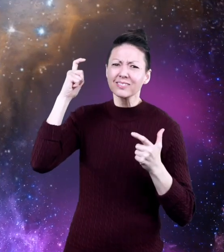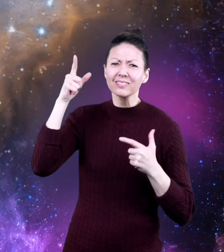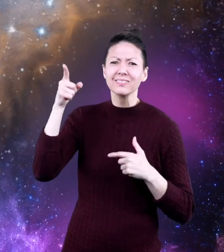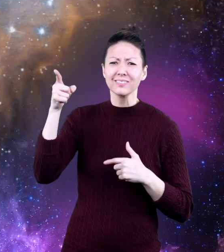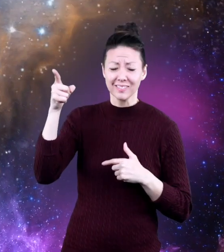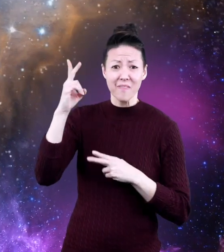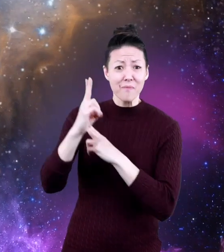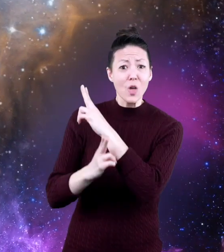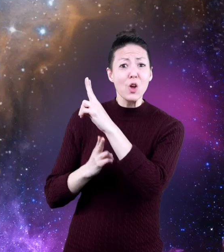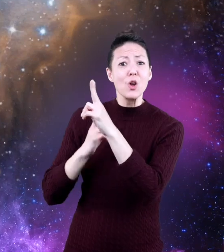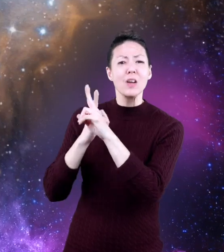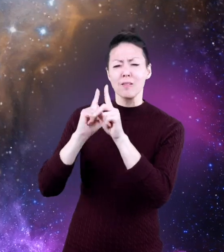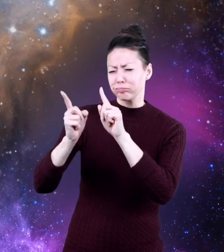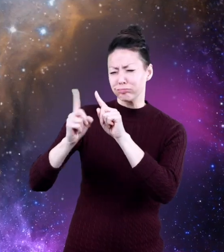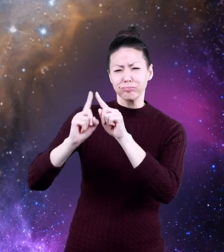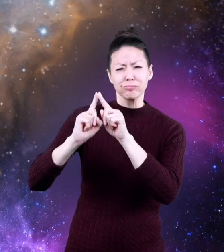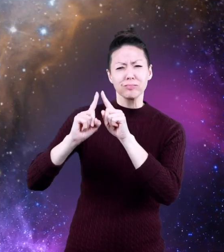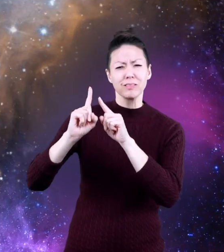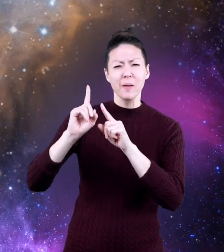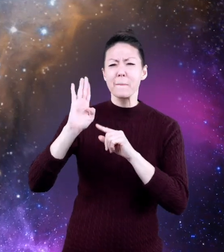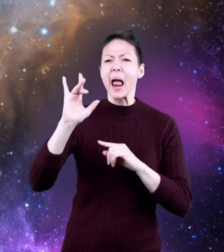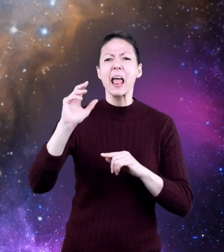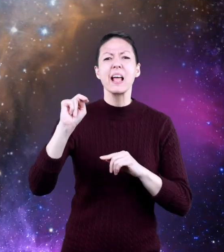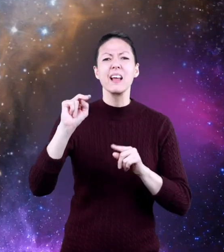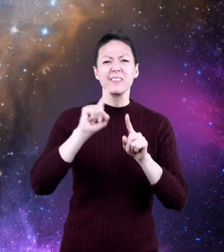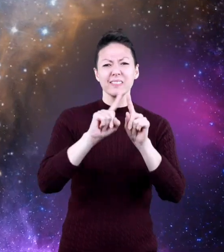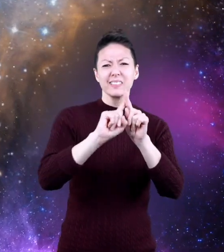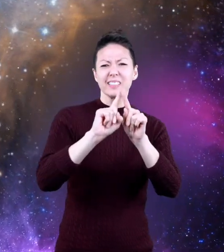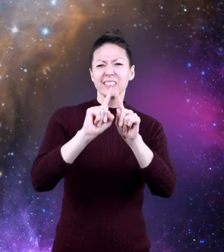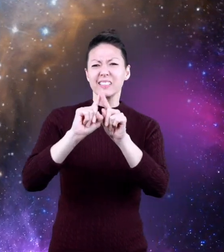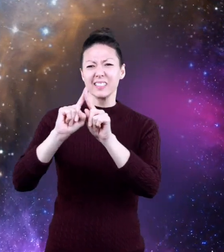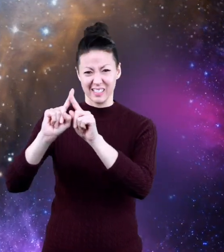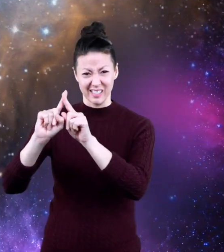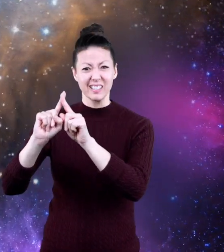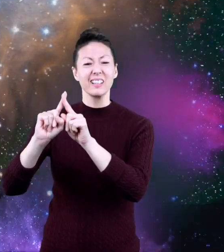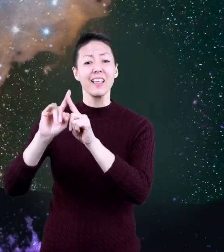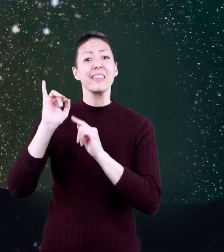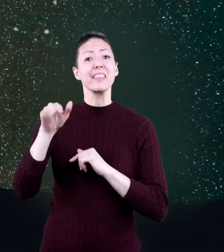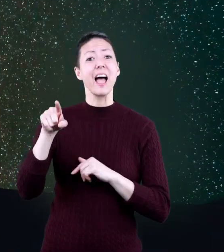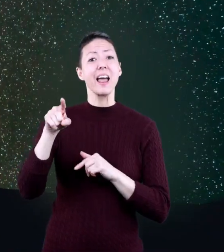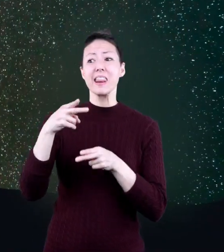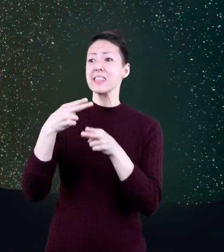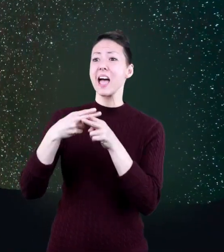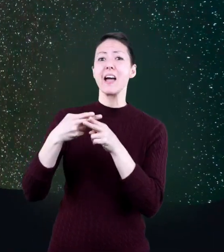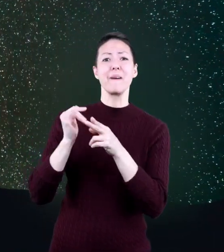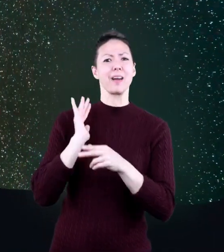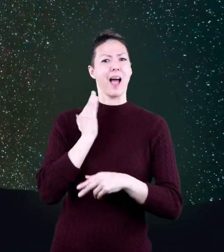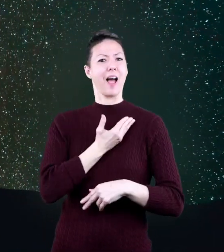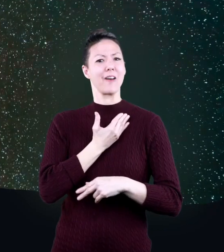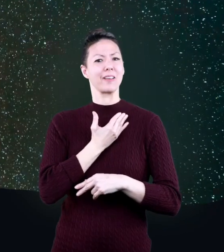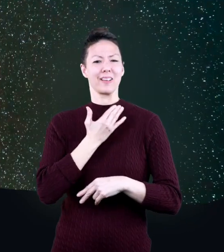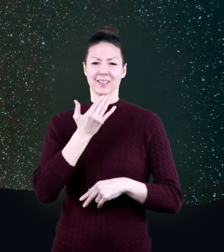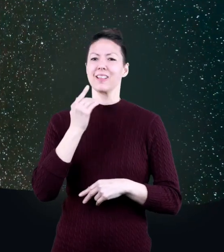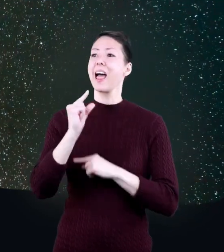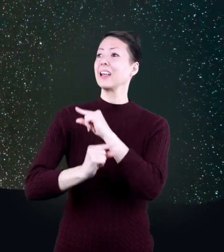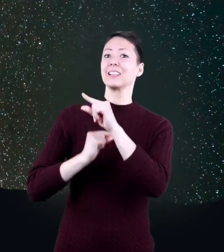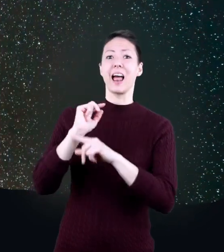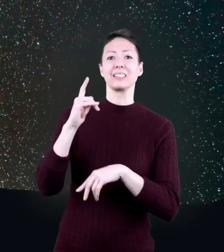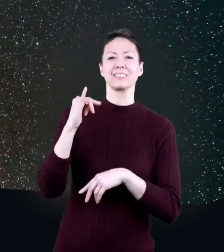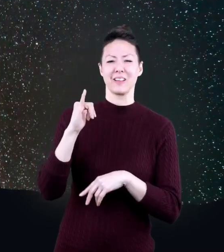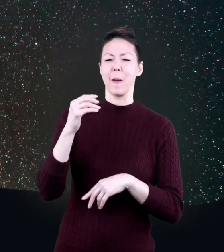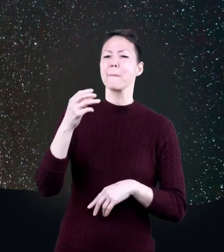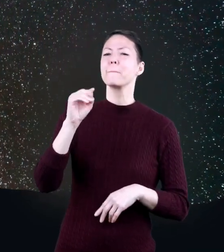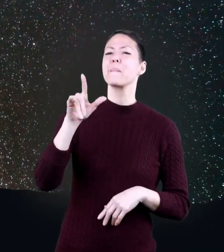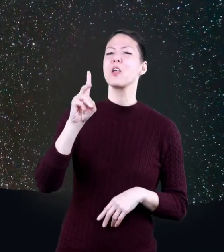and our universe is made up of billions of them. The name of our galaxy is the